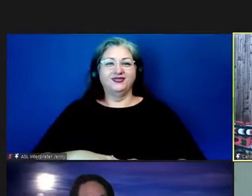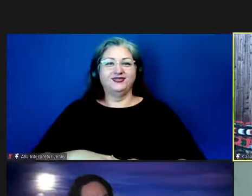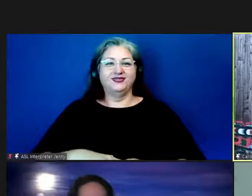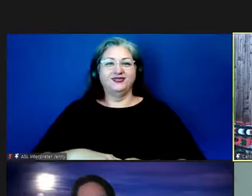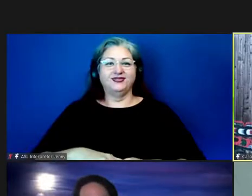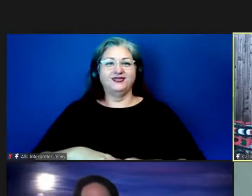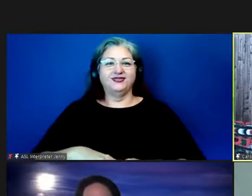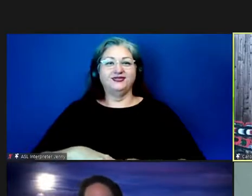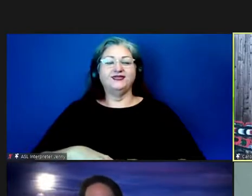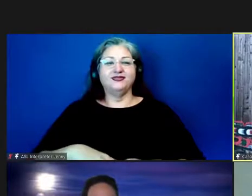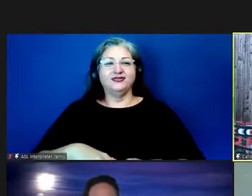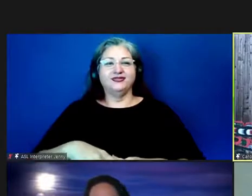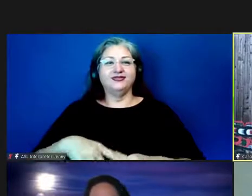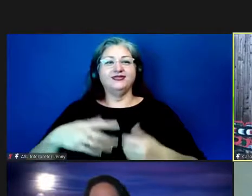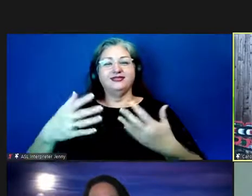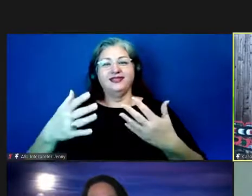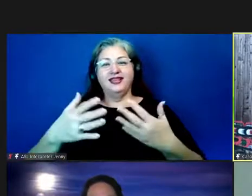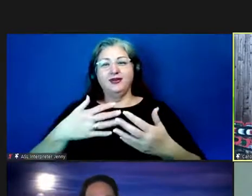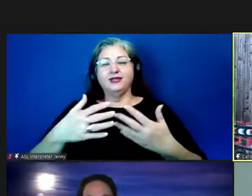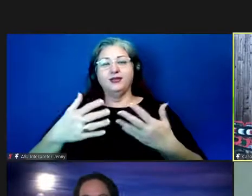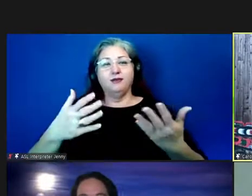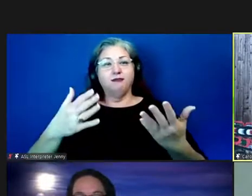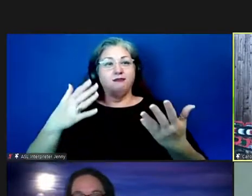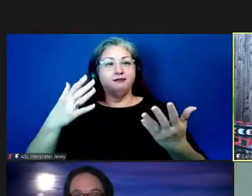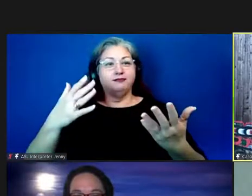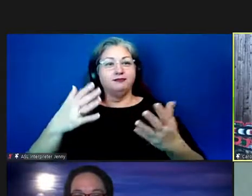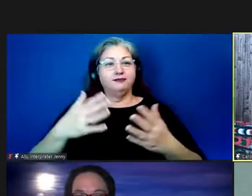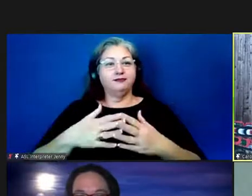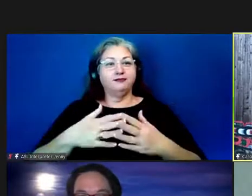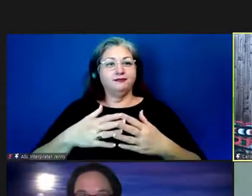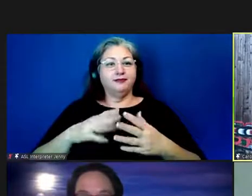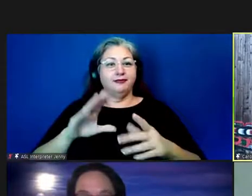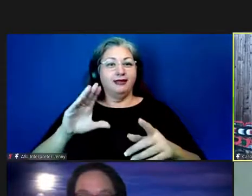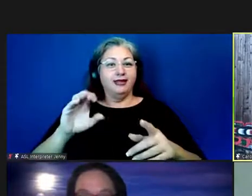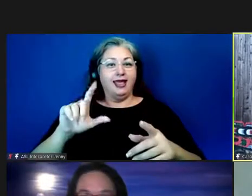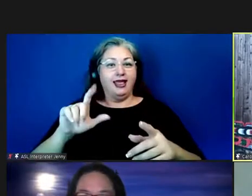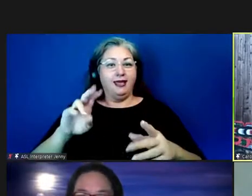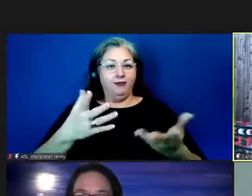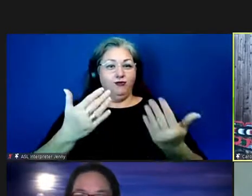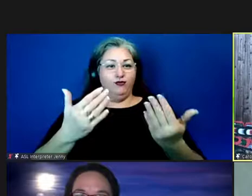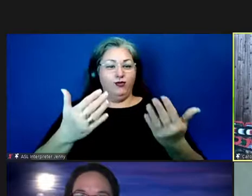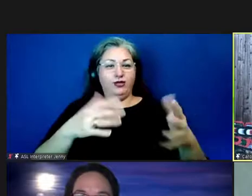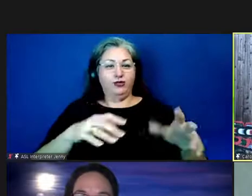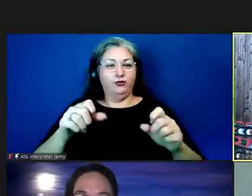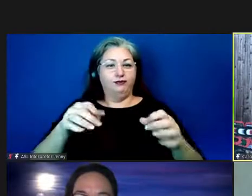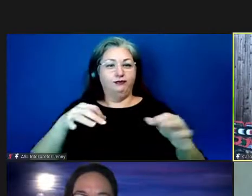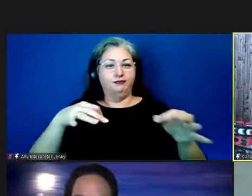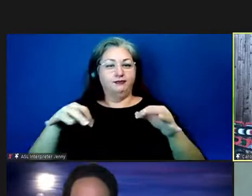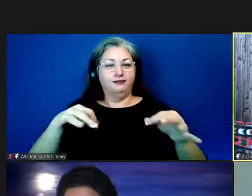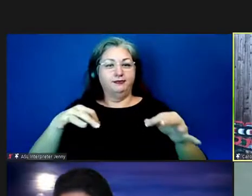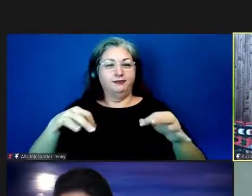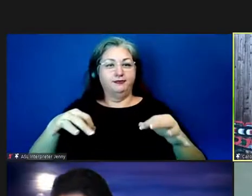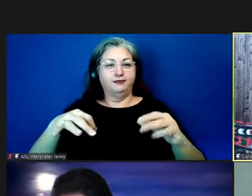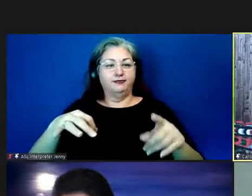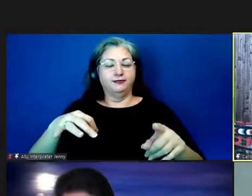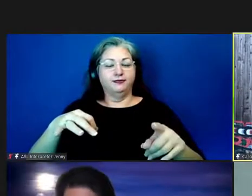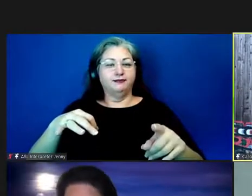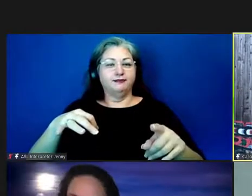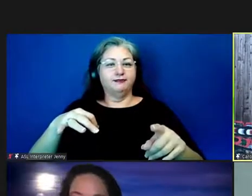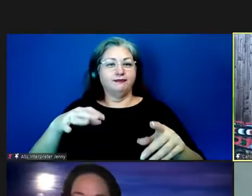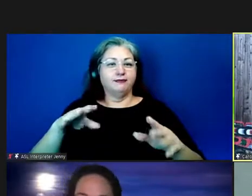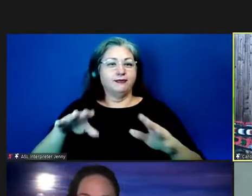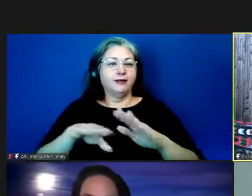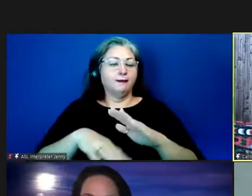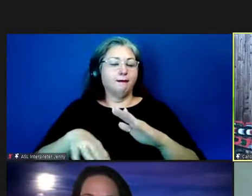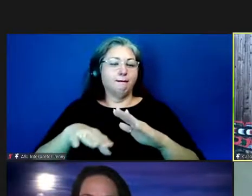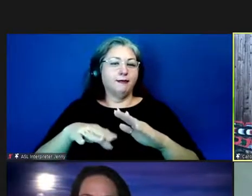Yeah. Anyway, I think, Caleb, do you want to start giving the basics